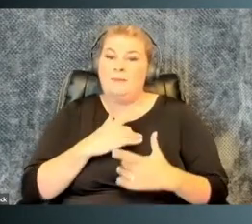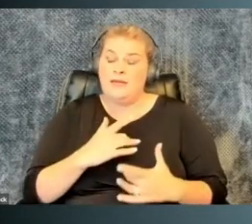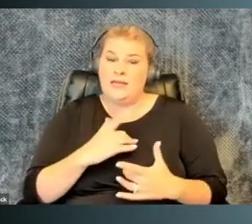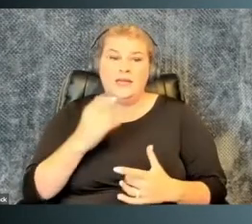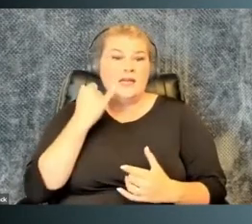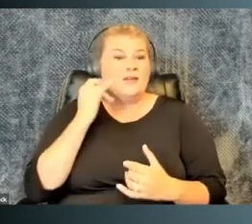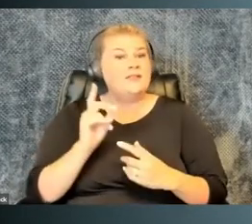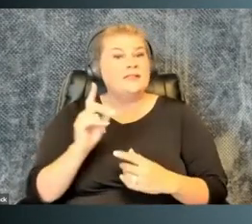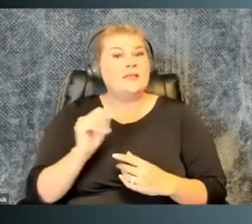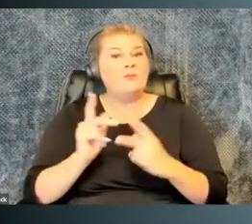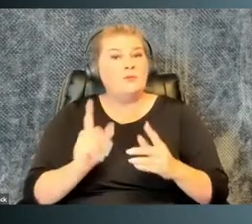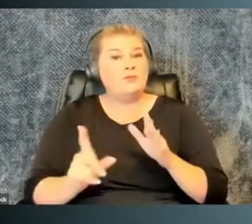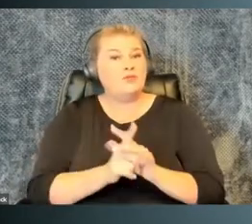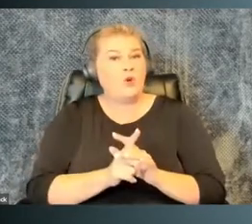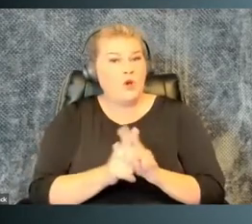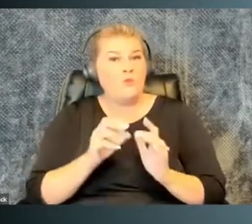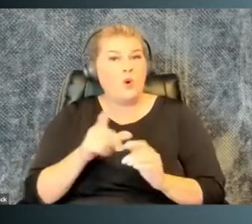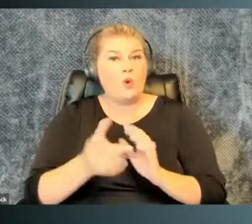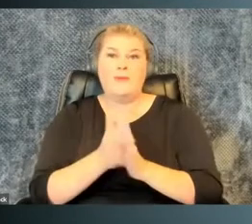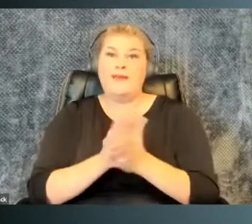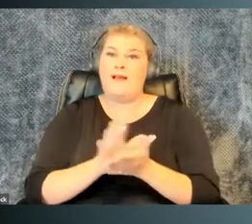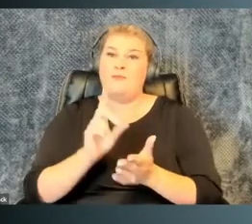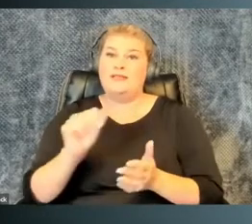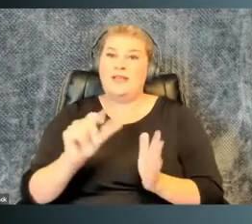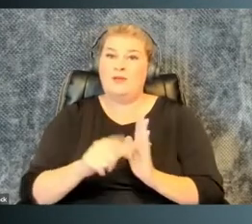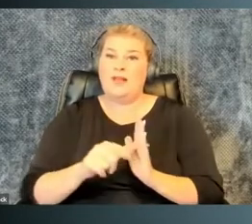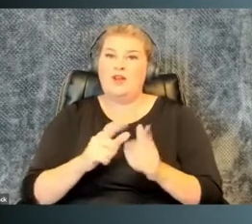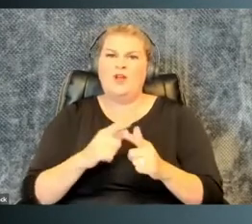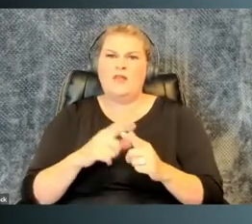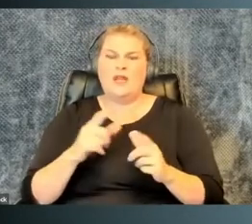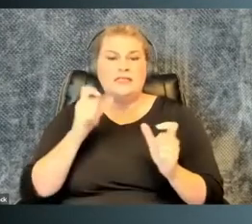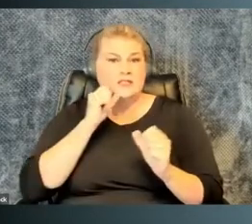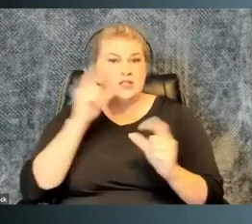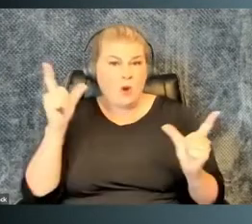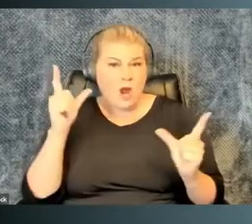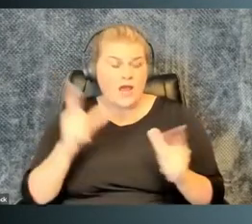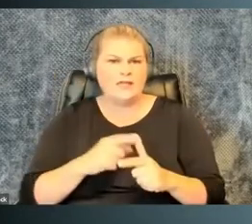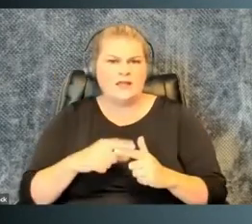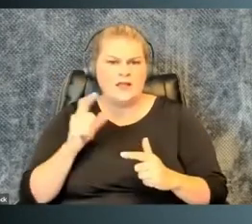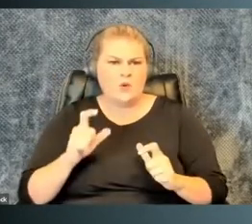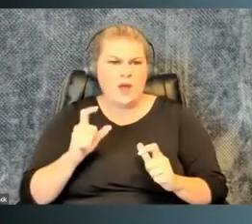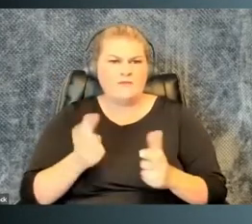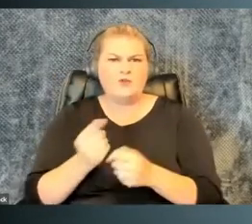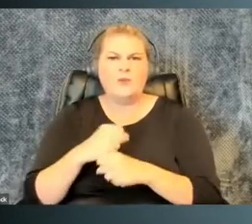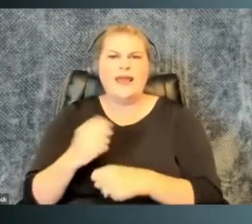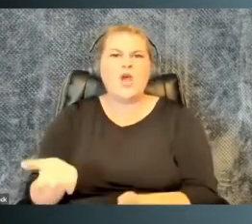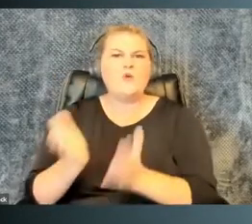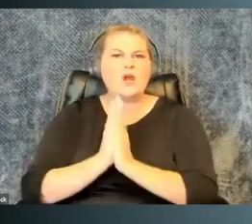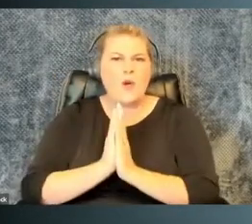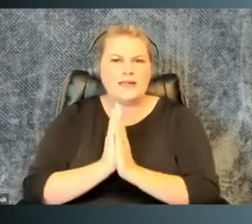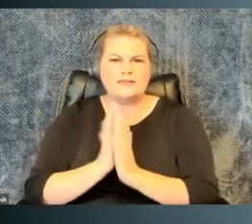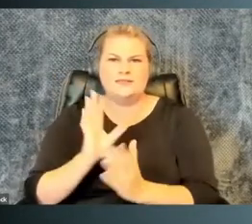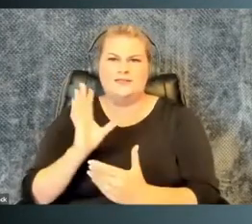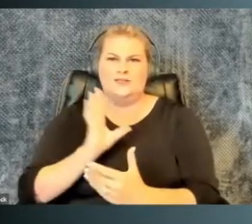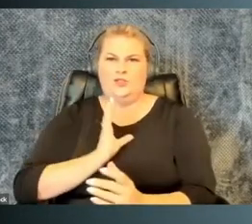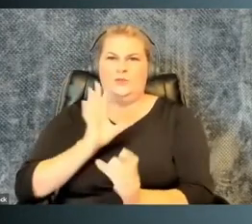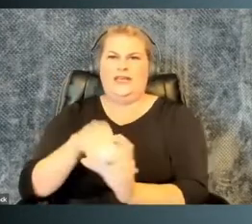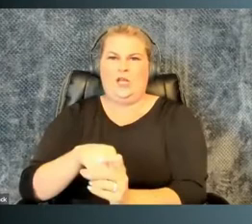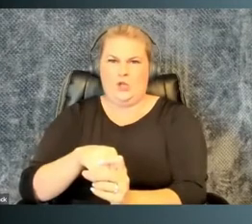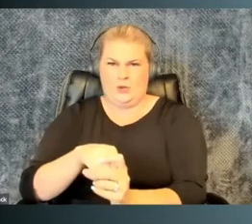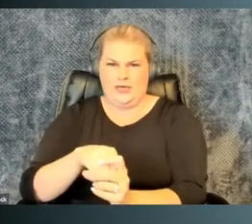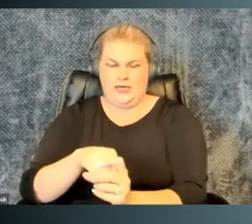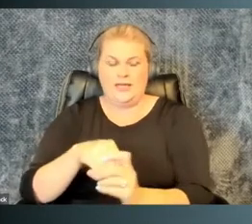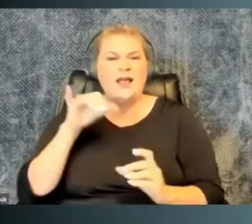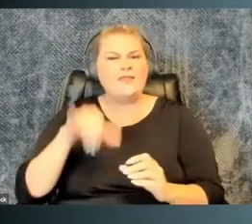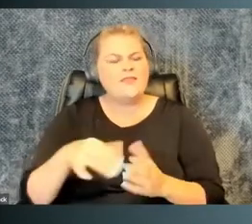Accommodations mindset is one where if disabled people show up, or if you become disabled, it's a surprise, and you then have to make a